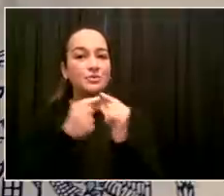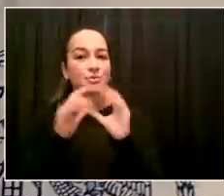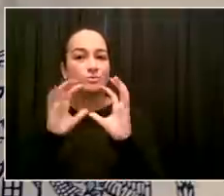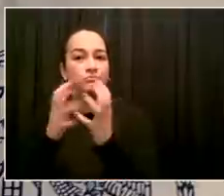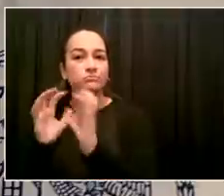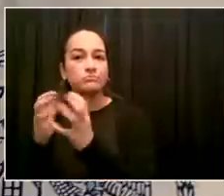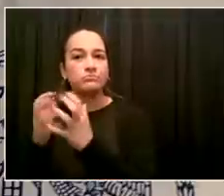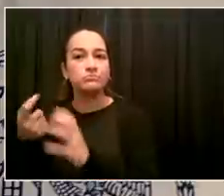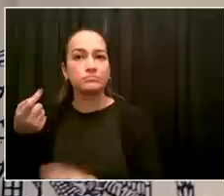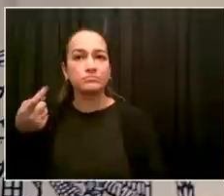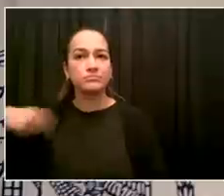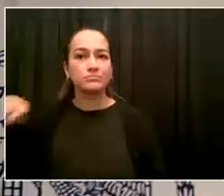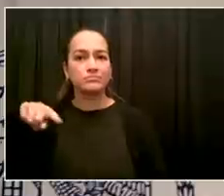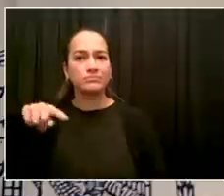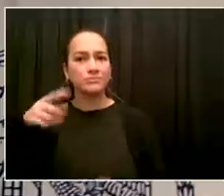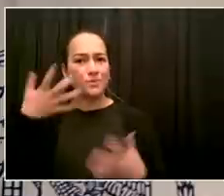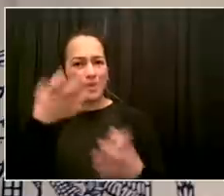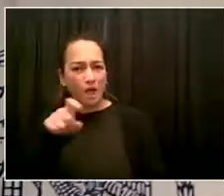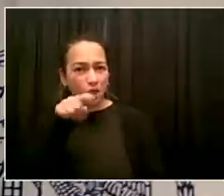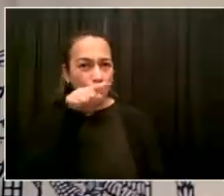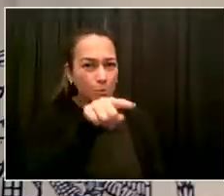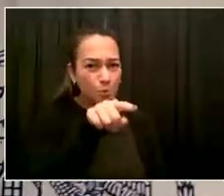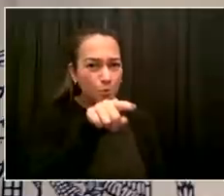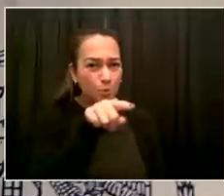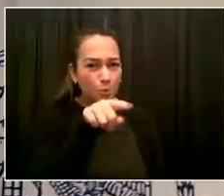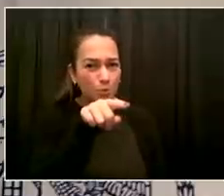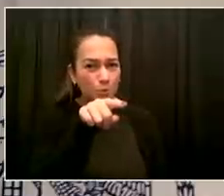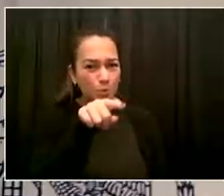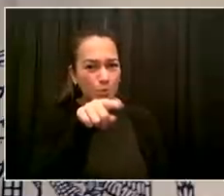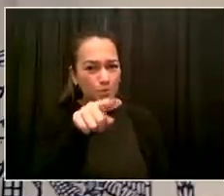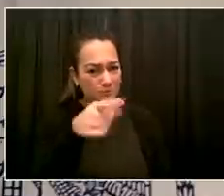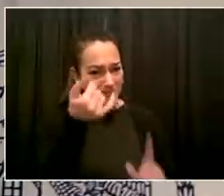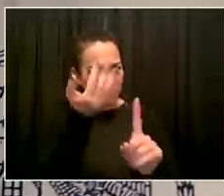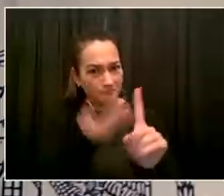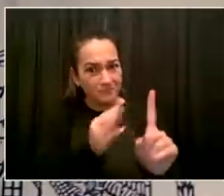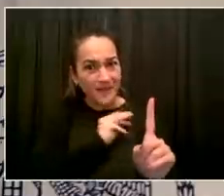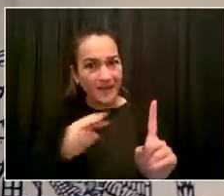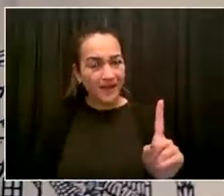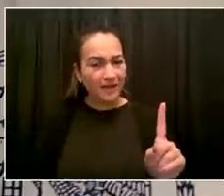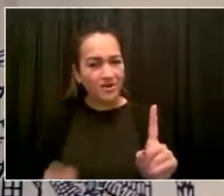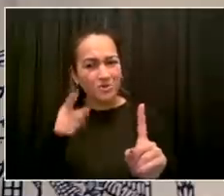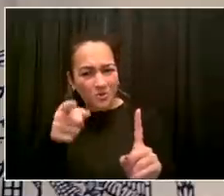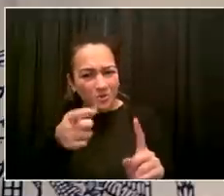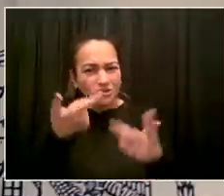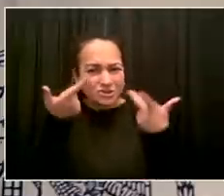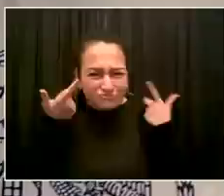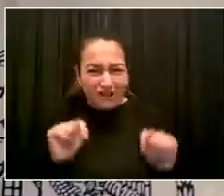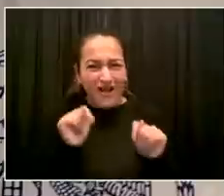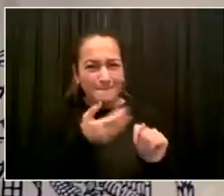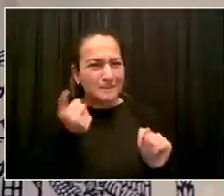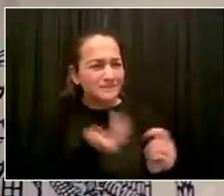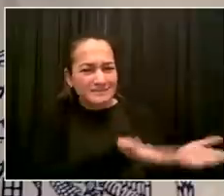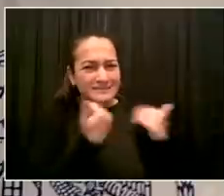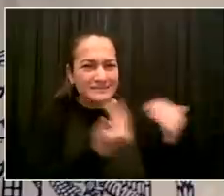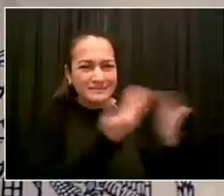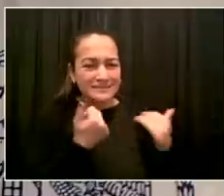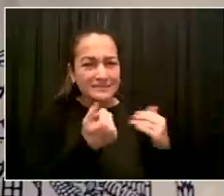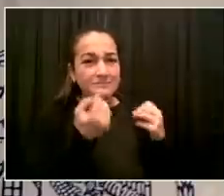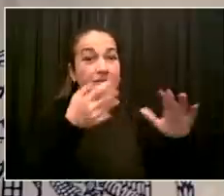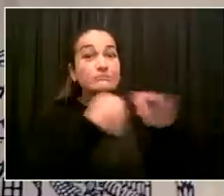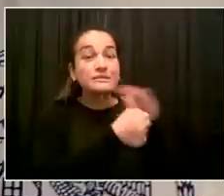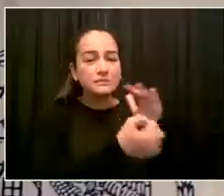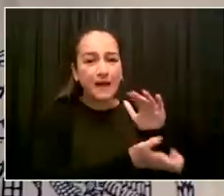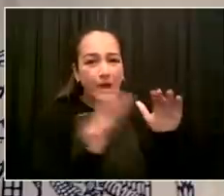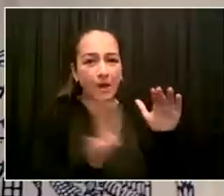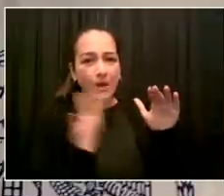nonviolent offenders. Is that something that you plan to do? And also, have you met with the city district attorneys on the issue